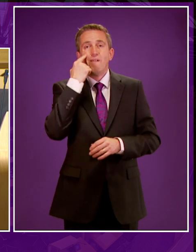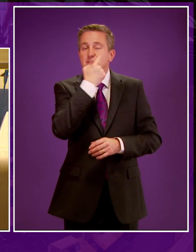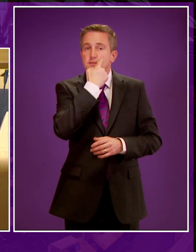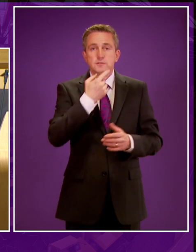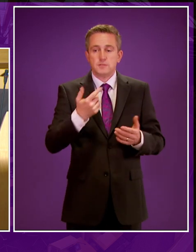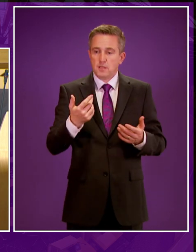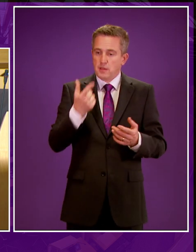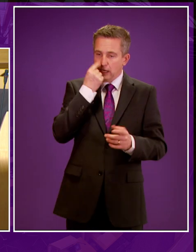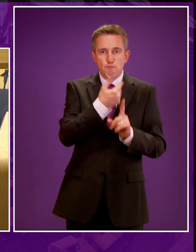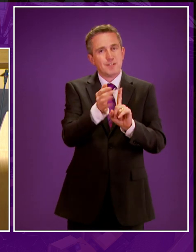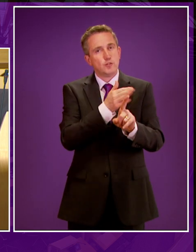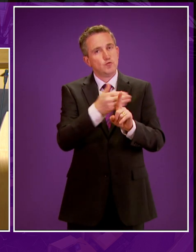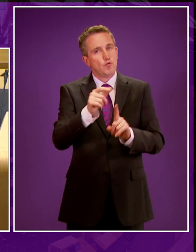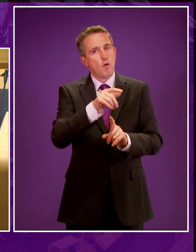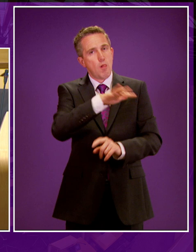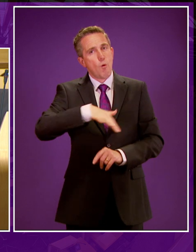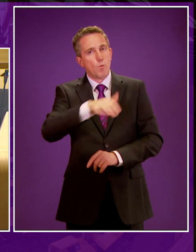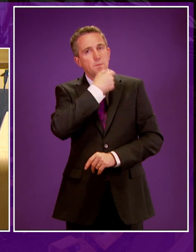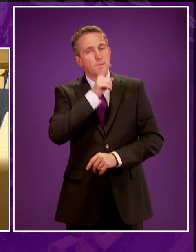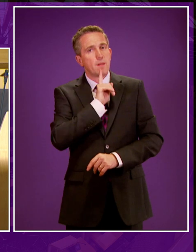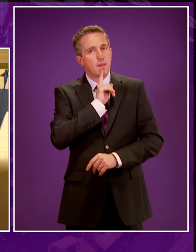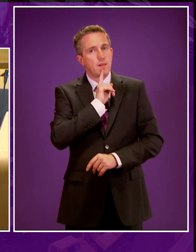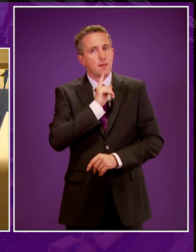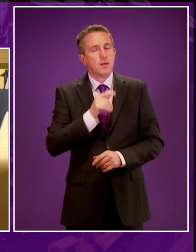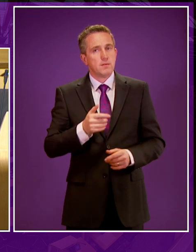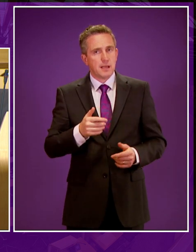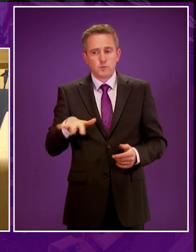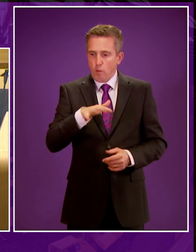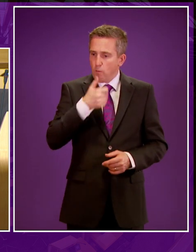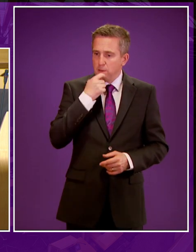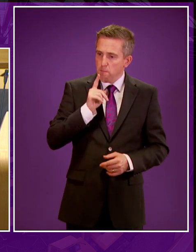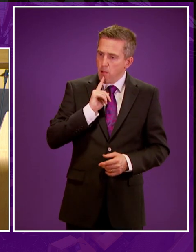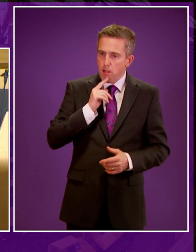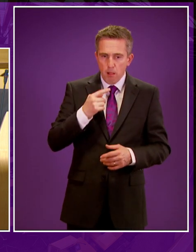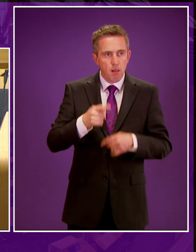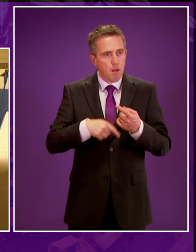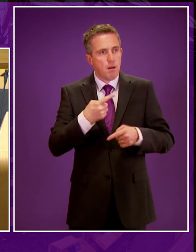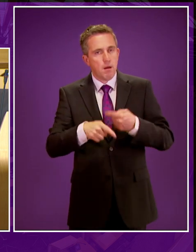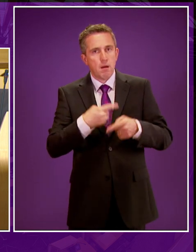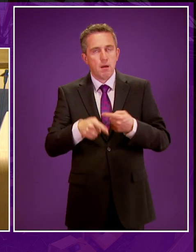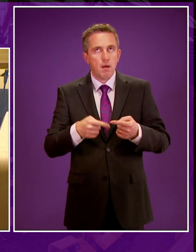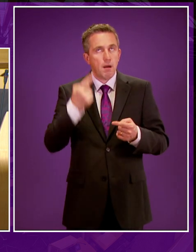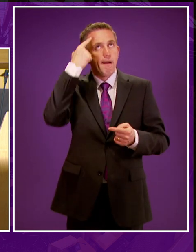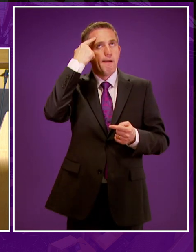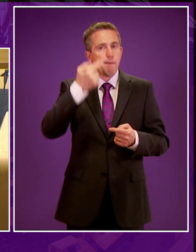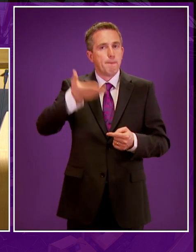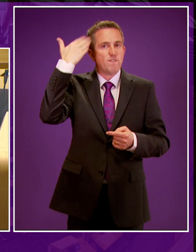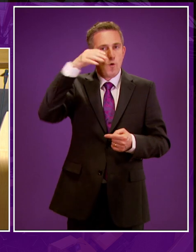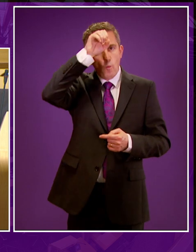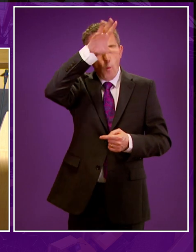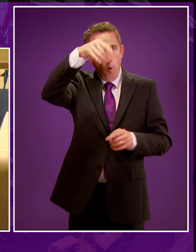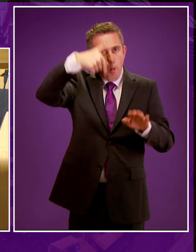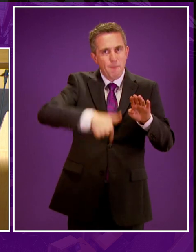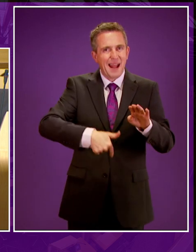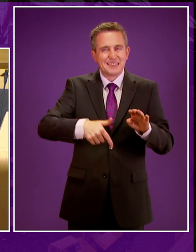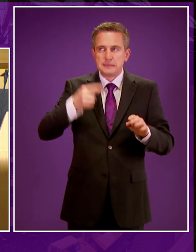communities. These factors held great uncertainty for communities, which have over years carried the legacy of coal mining, an industry which,